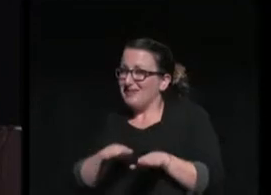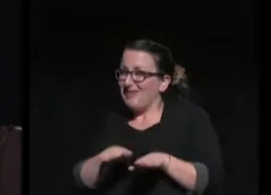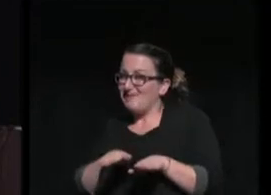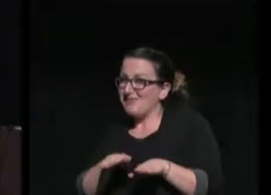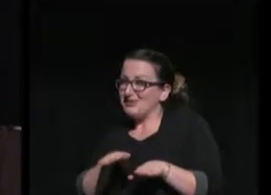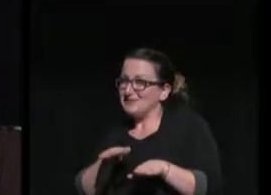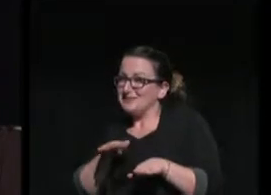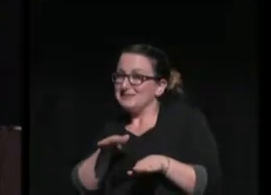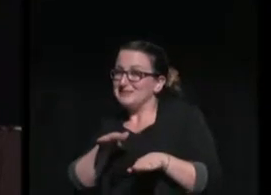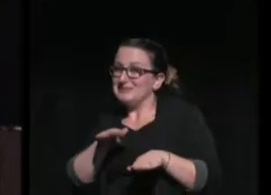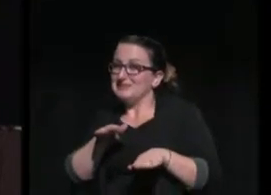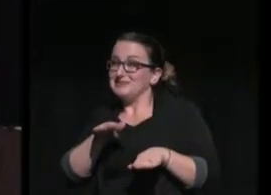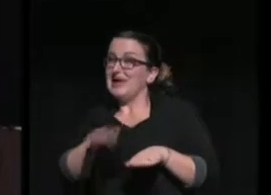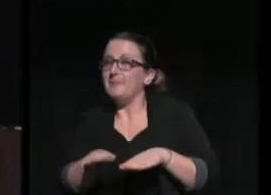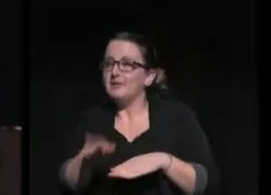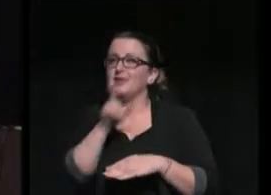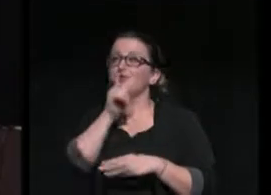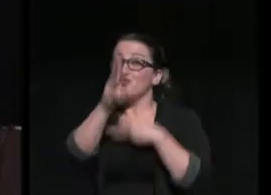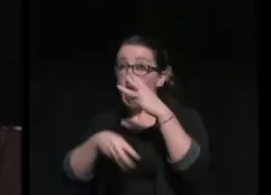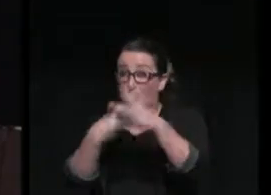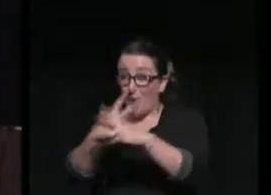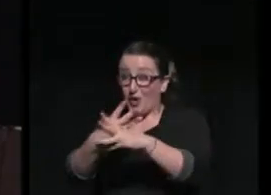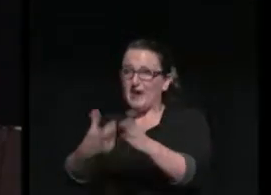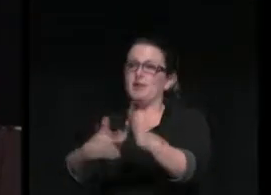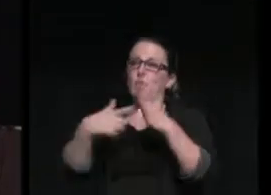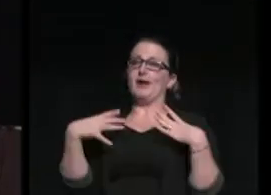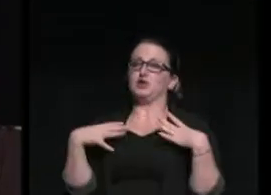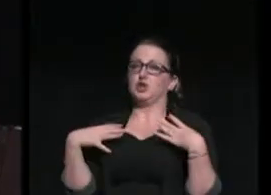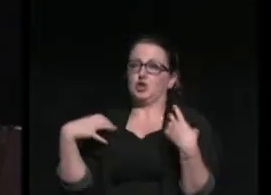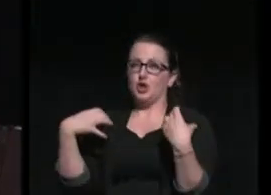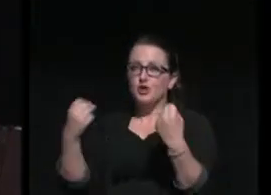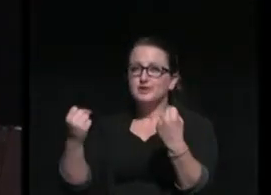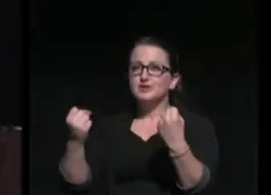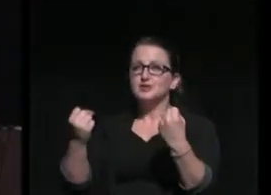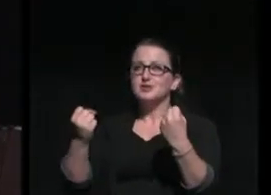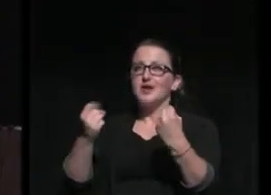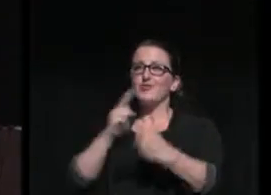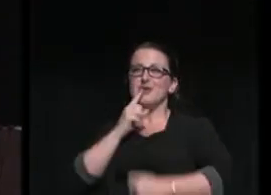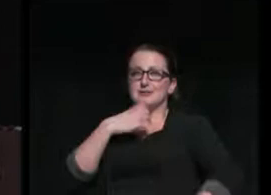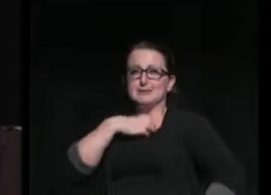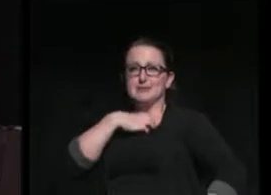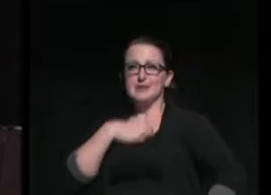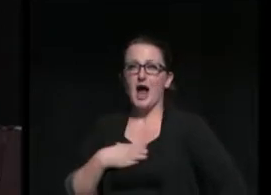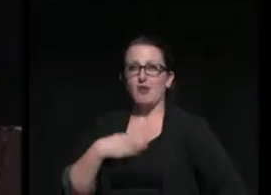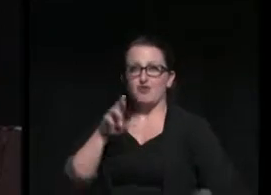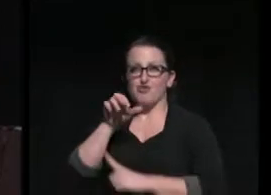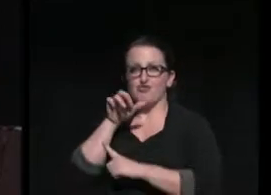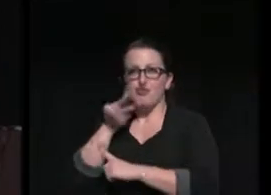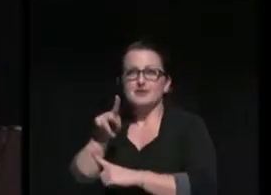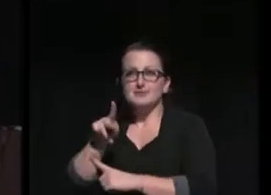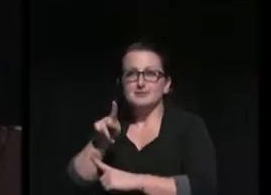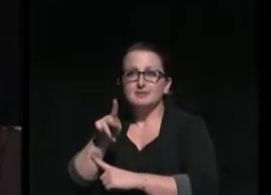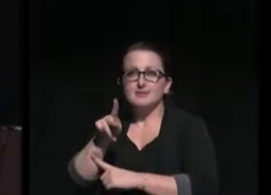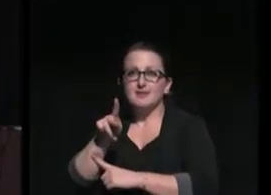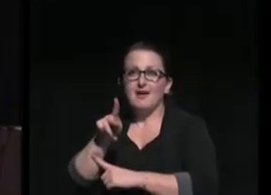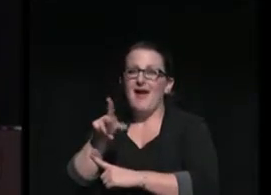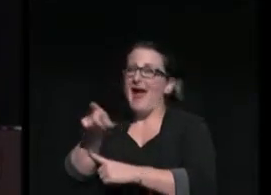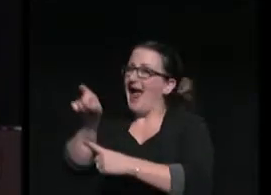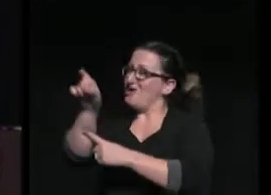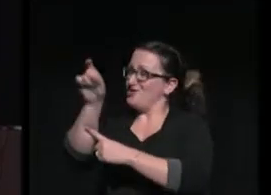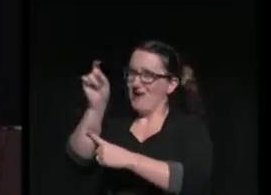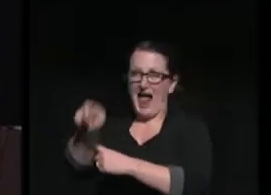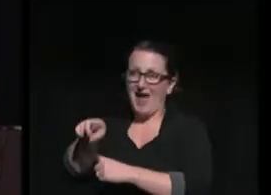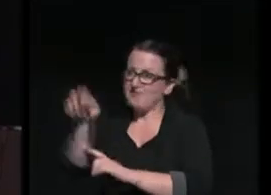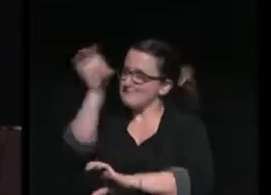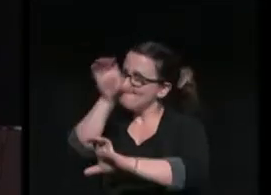world requires a certain courage, an appetite for risk, and ultimately, you've got to get that first